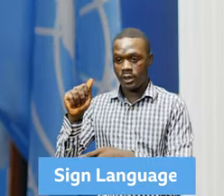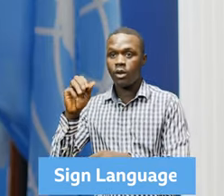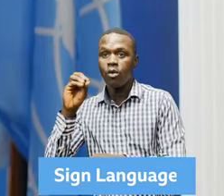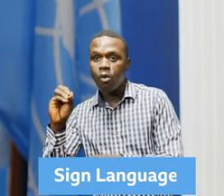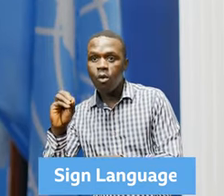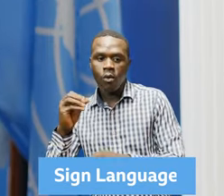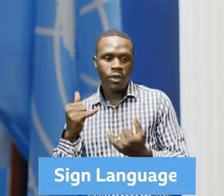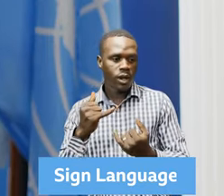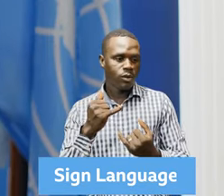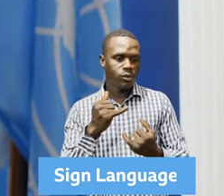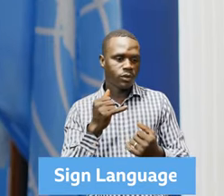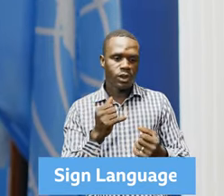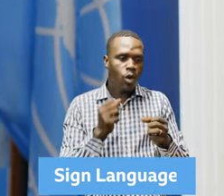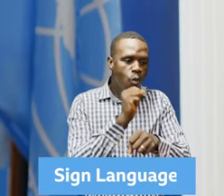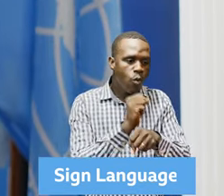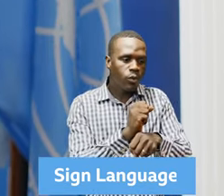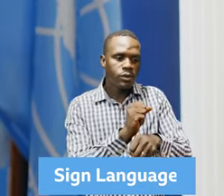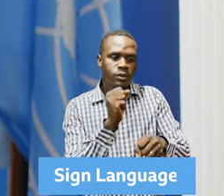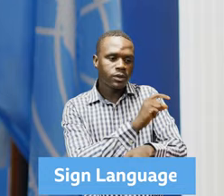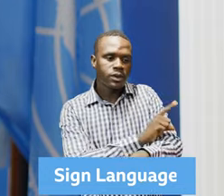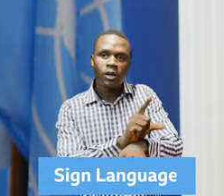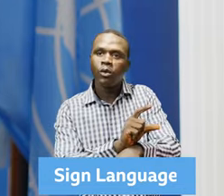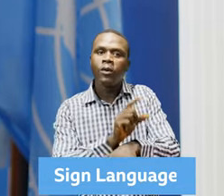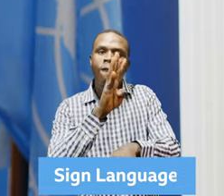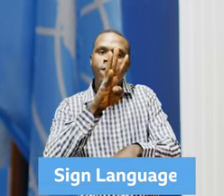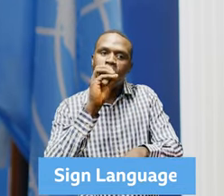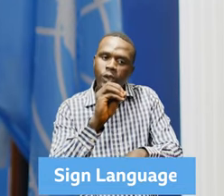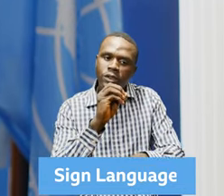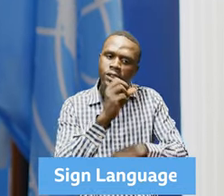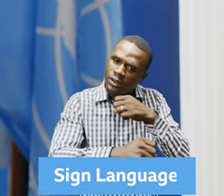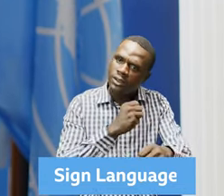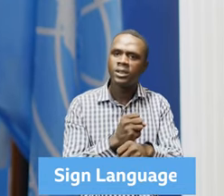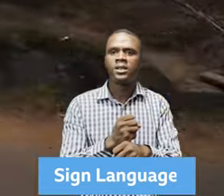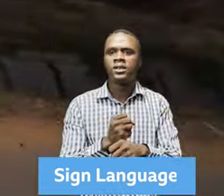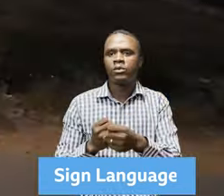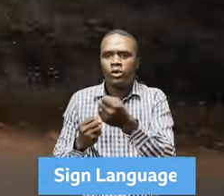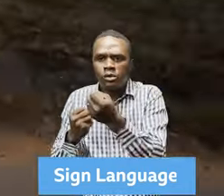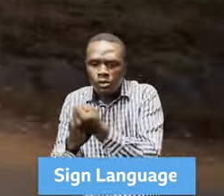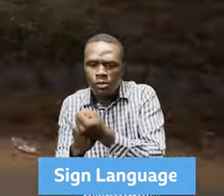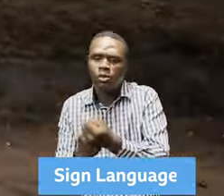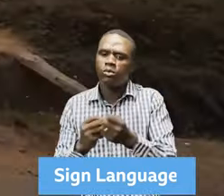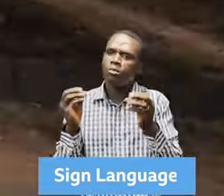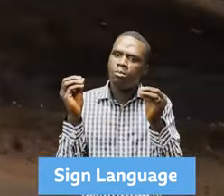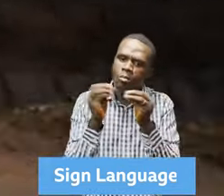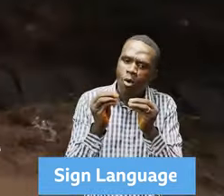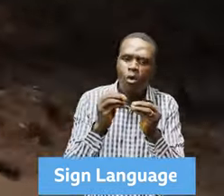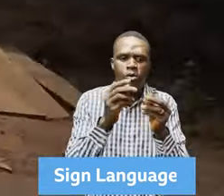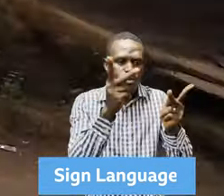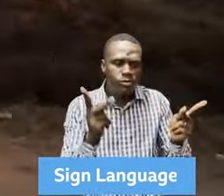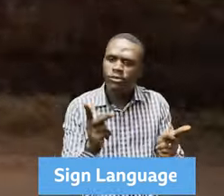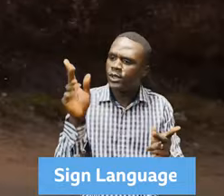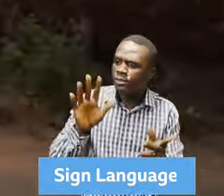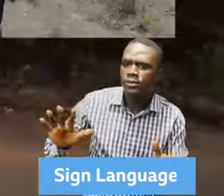FU has served Sierra Leone for over 40 years and has carried out many interventions in the agriculture sector that have